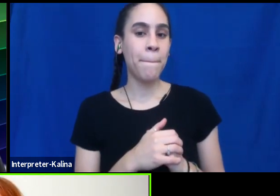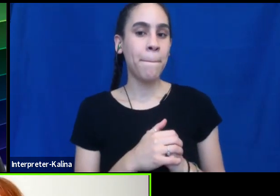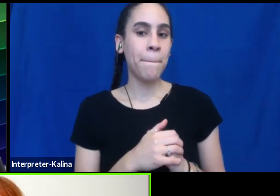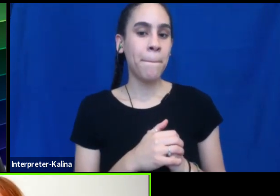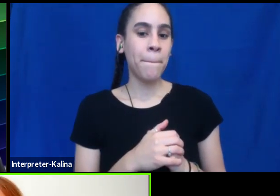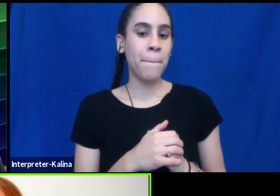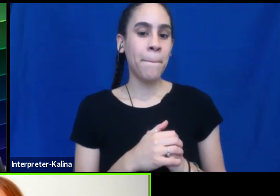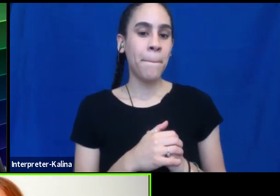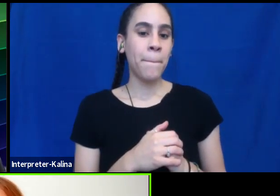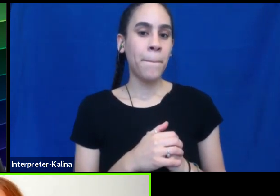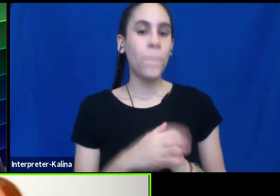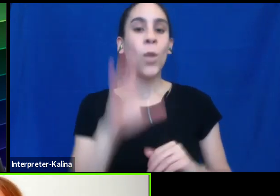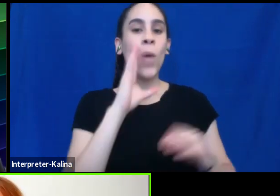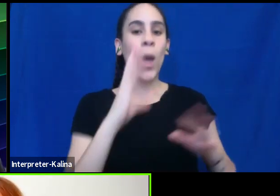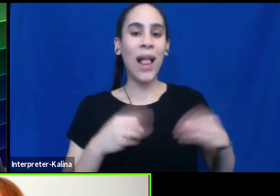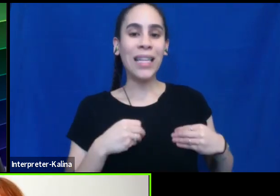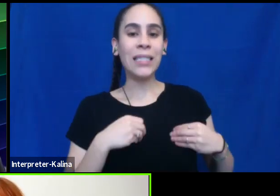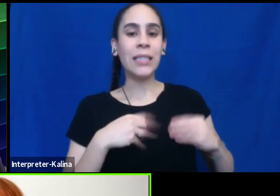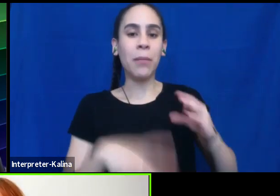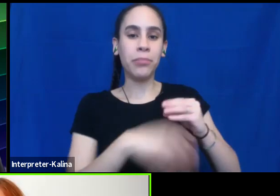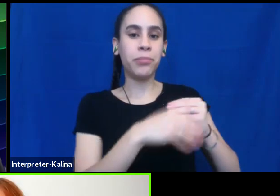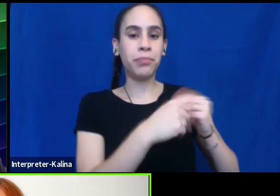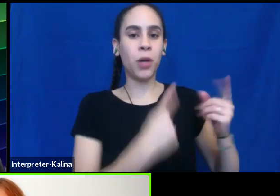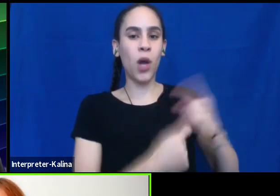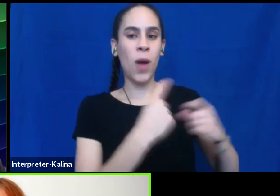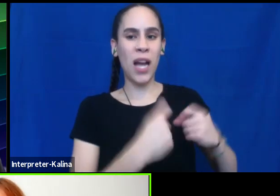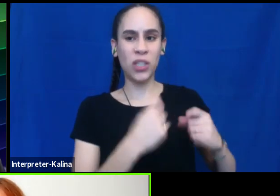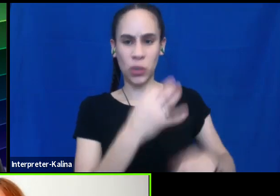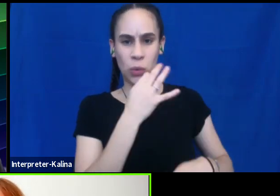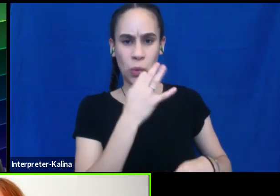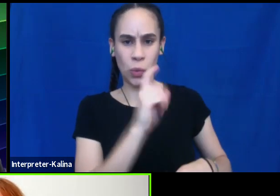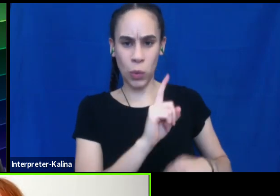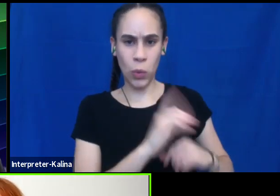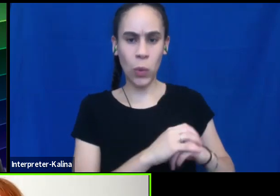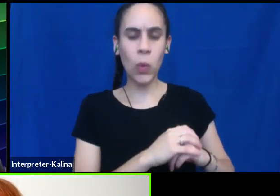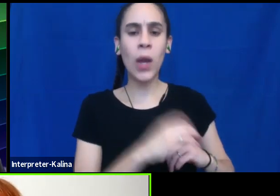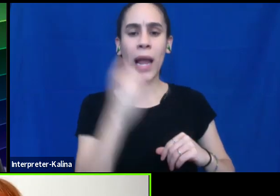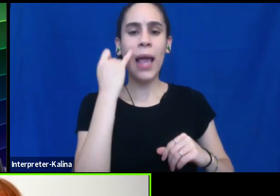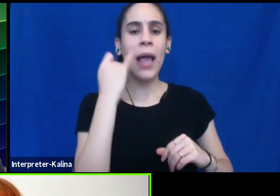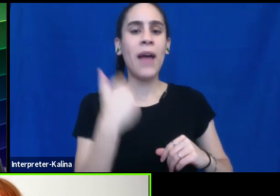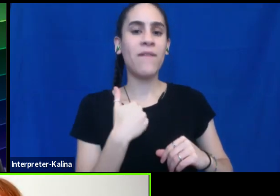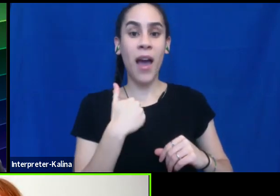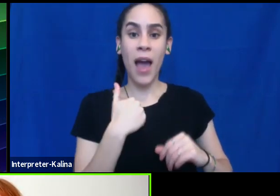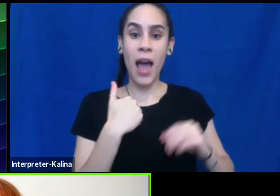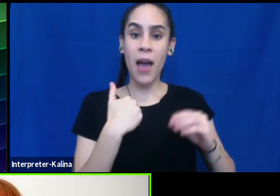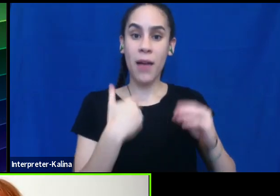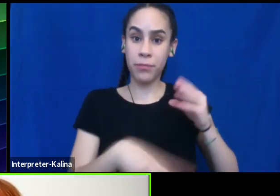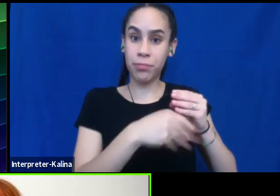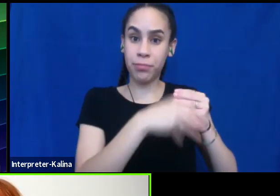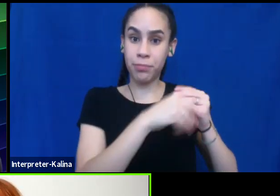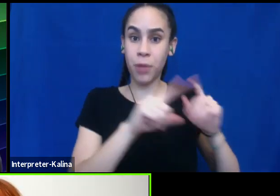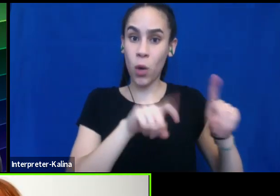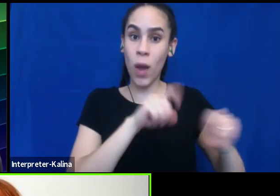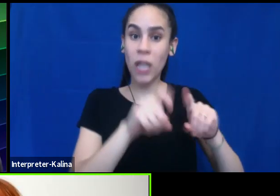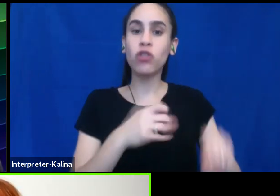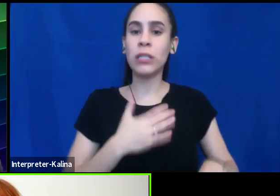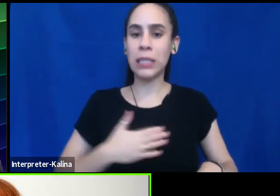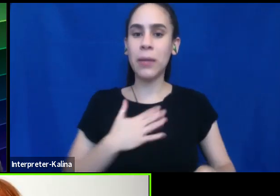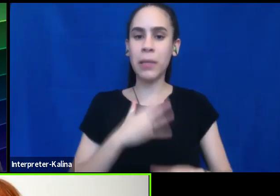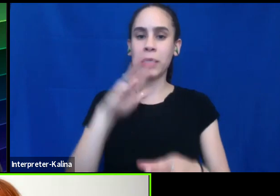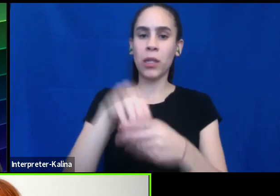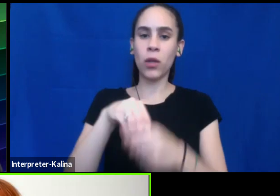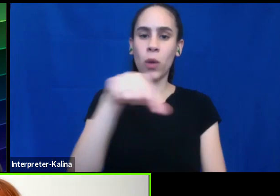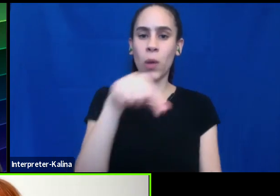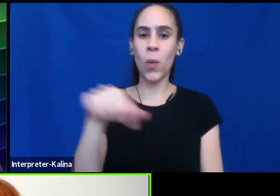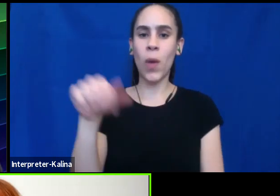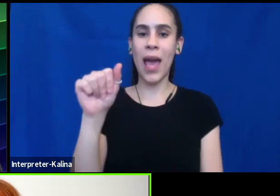take additional questions, um, and in the next few minutes, if anybody has additional questions, please put them in the Q and A there. Um, but Nick,